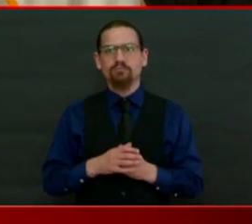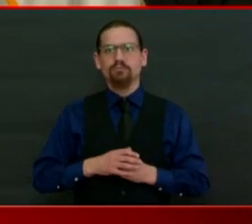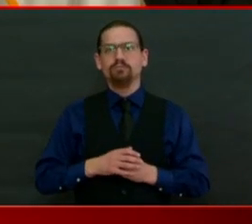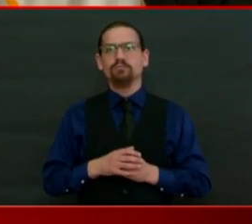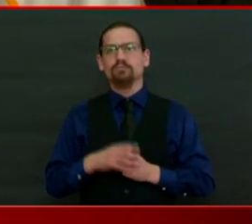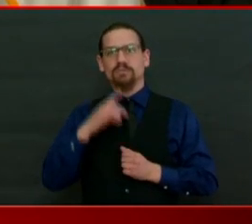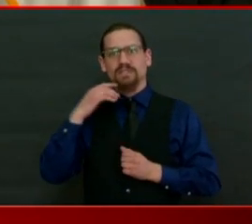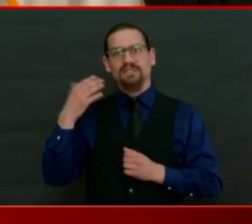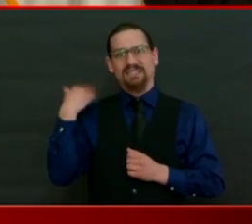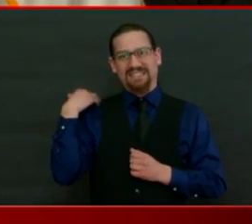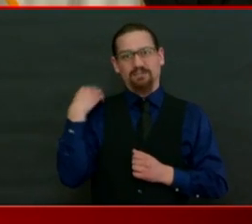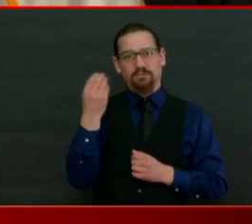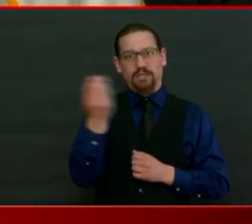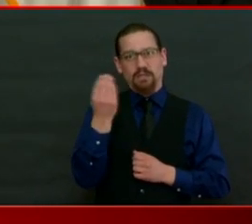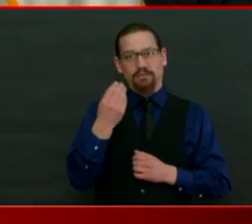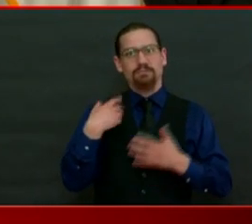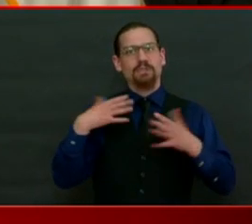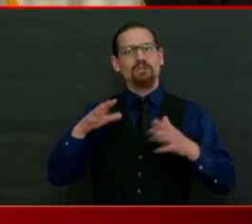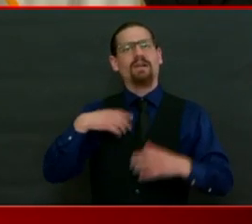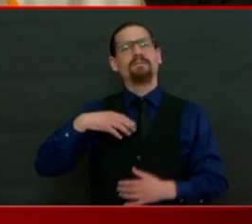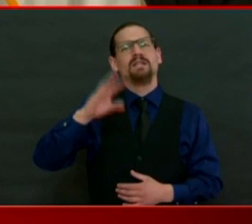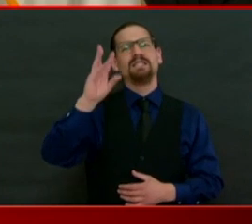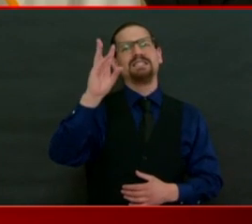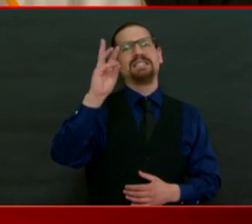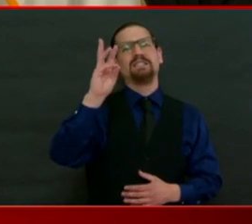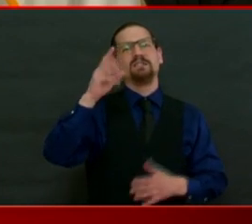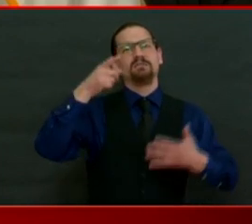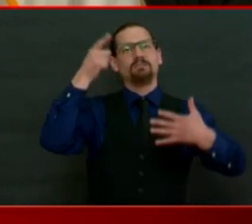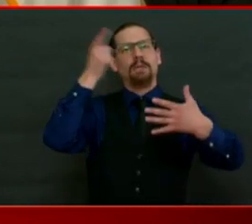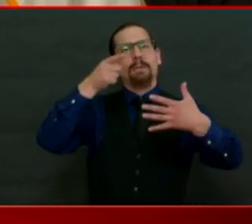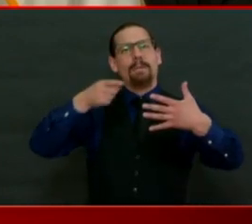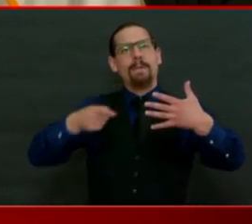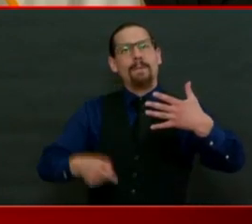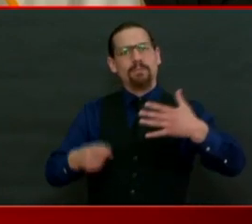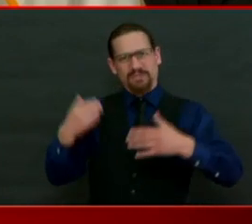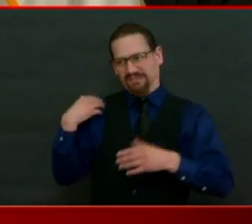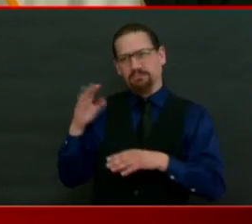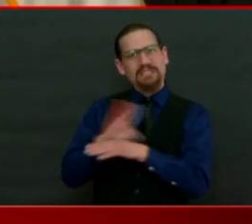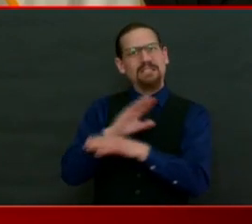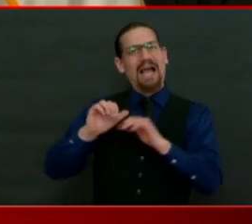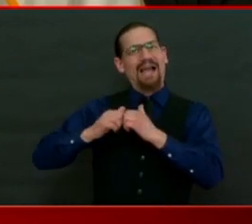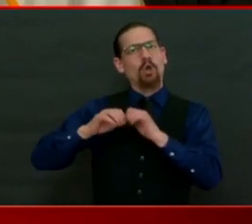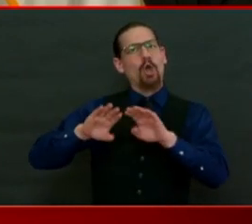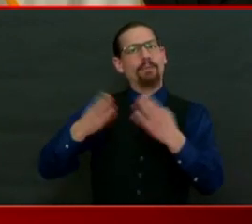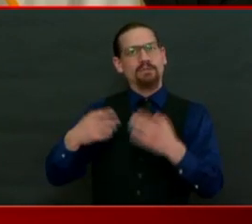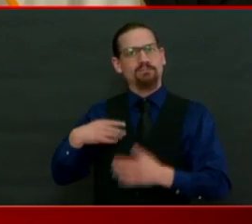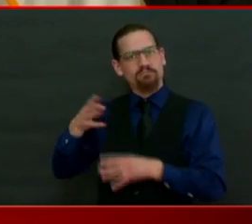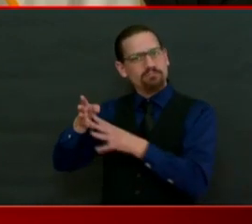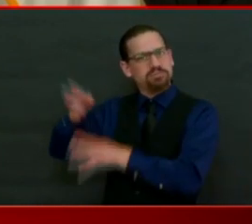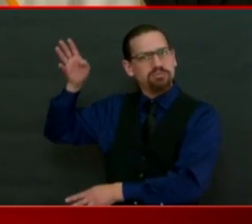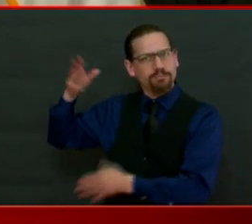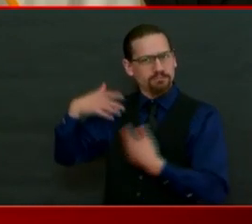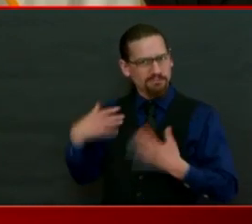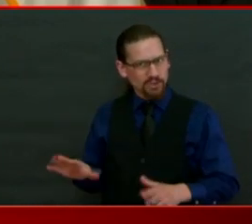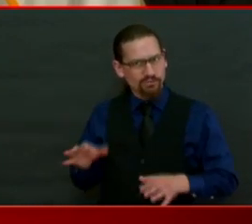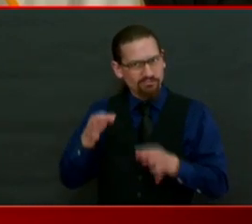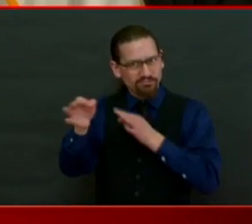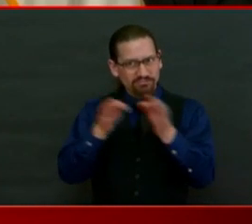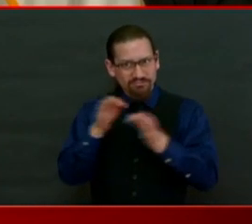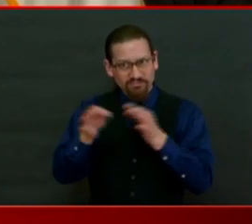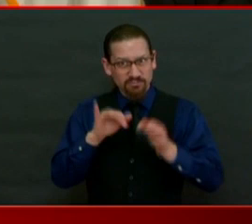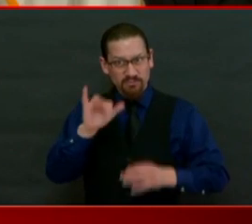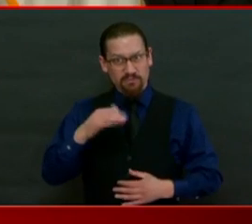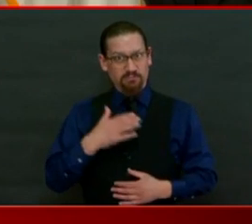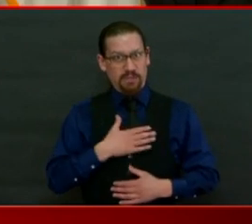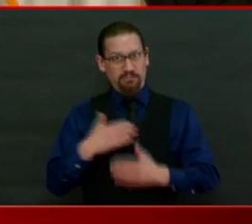And it is my duty to the people of Rhode Island to make sure that we are ready before we hit go. And we're going to get there. We're going to get there very